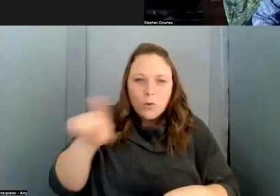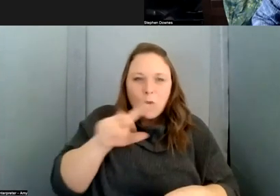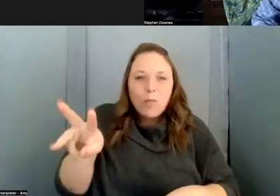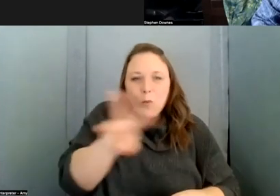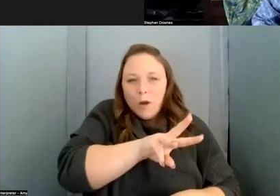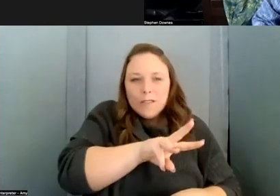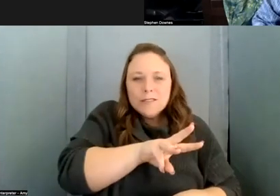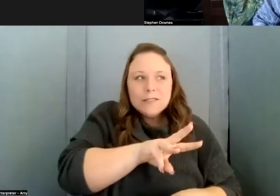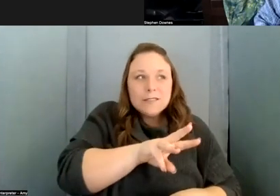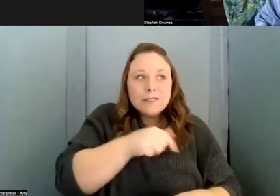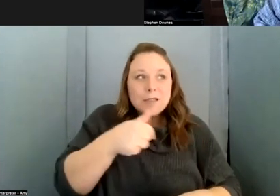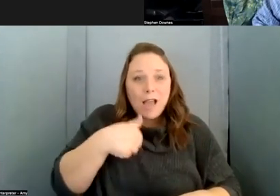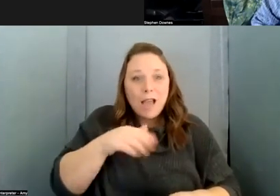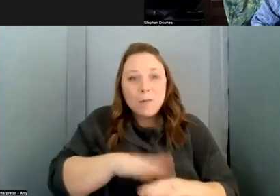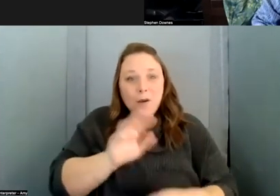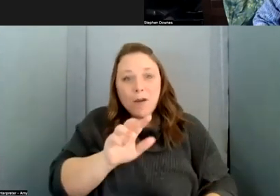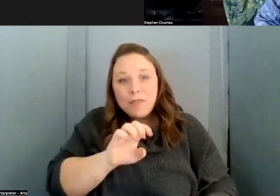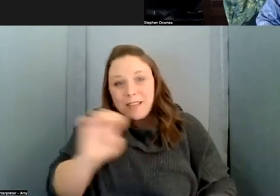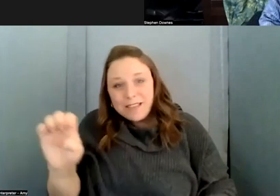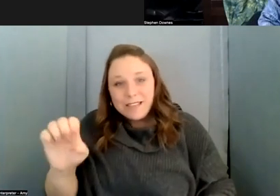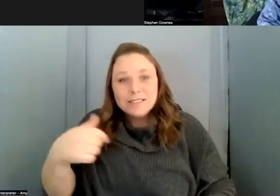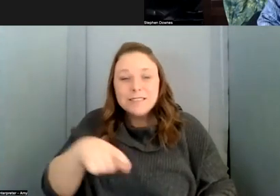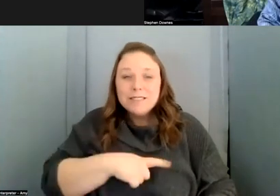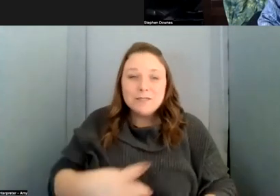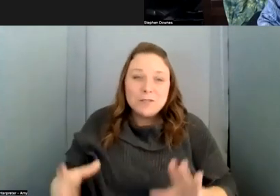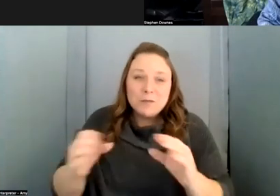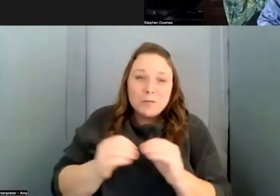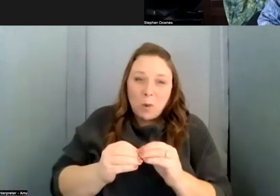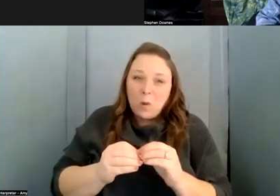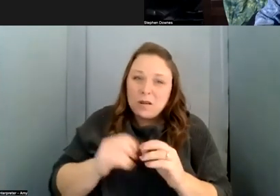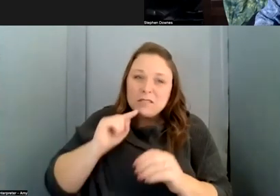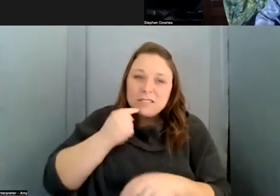east and we suffer rather more in terms of weather than you do